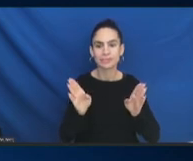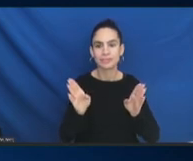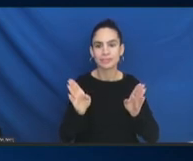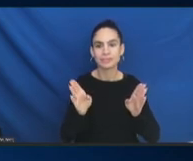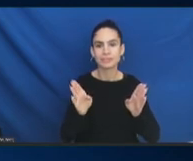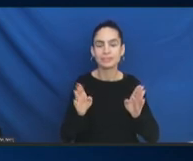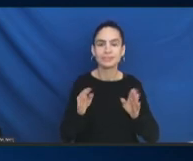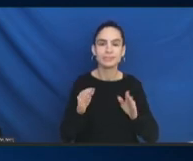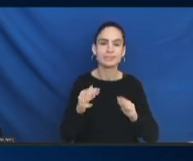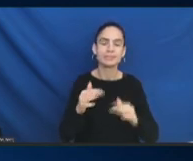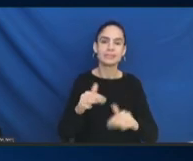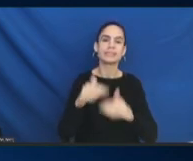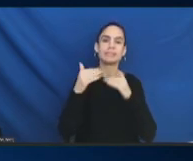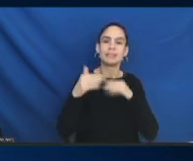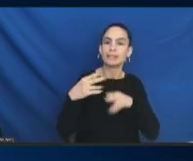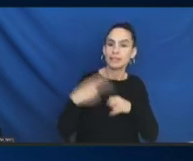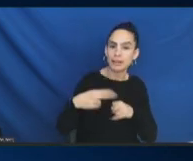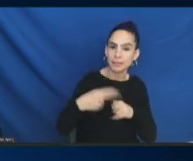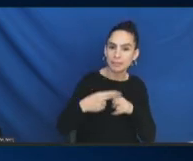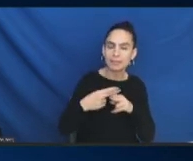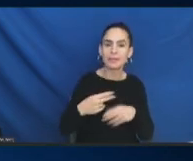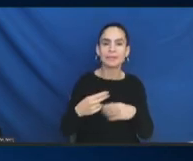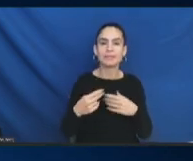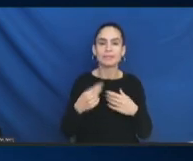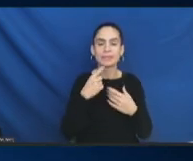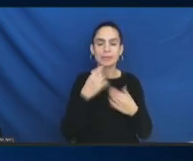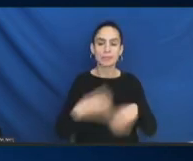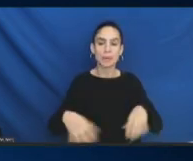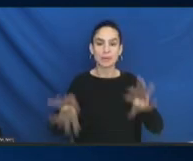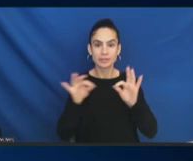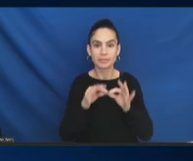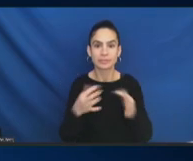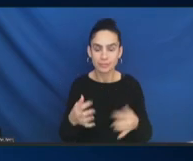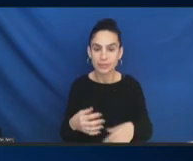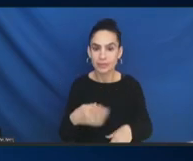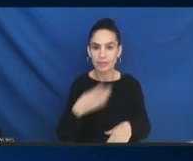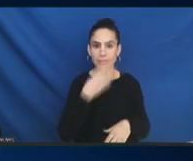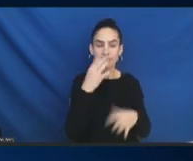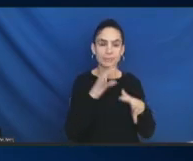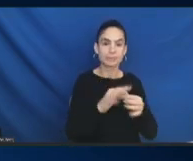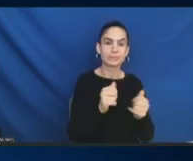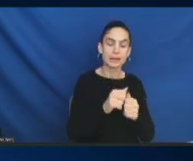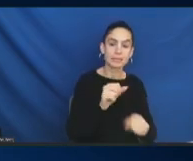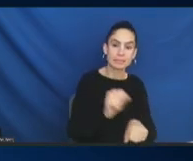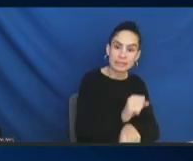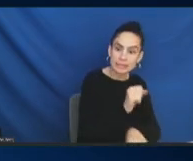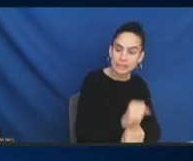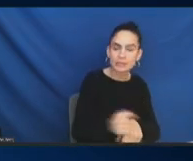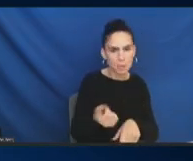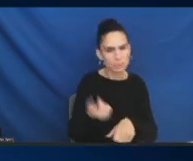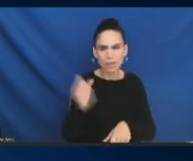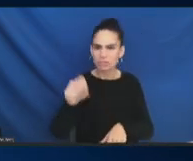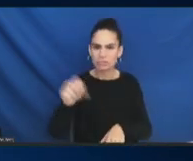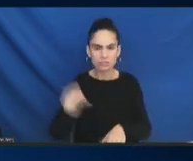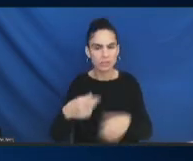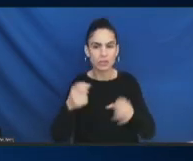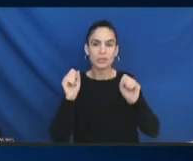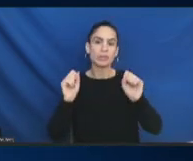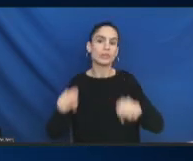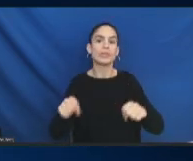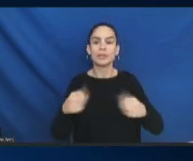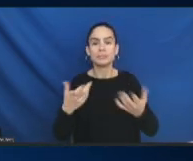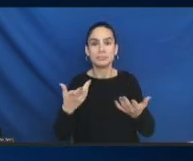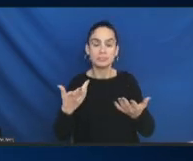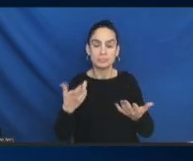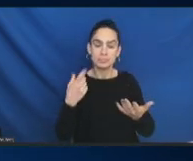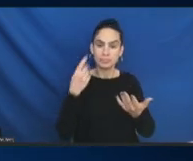immigration, visas, and everything are tied to the business in a way. So, could it be possible to consider bringing immigration